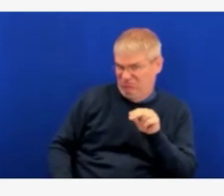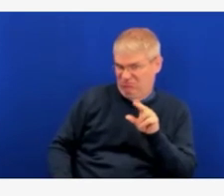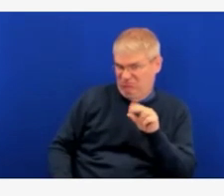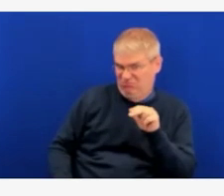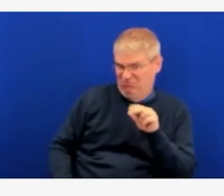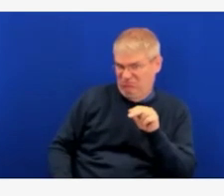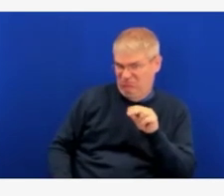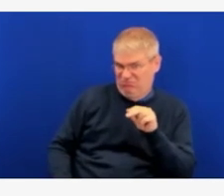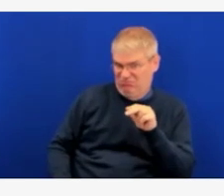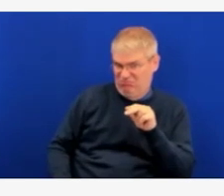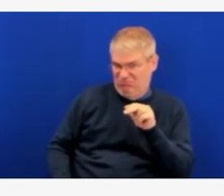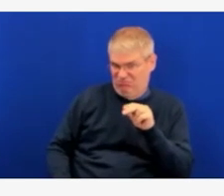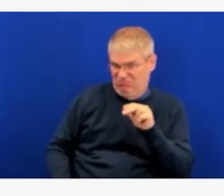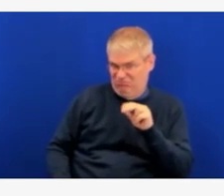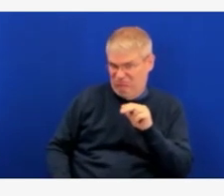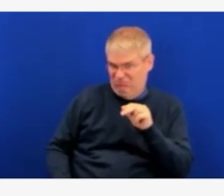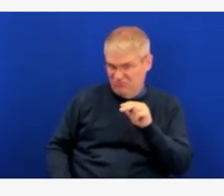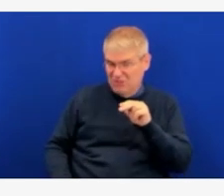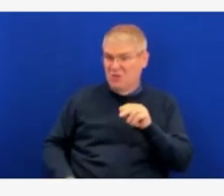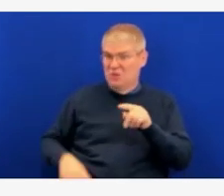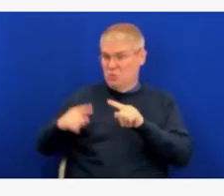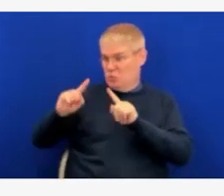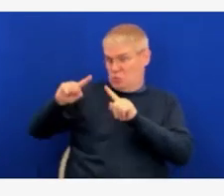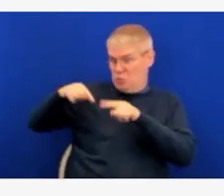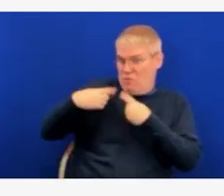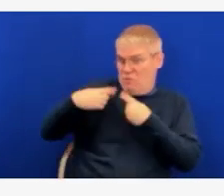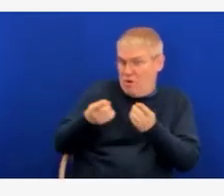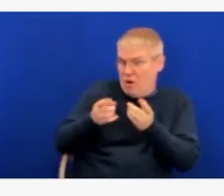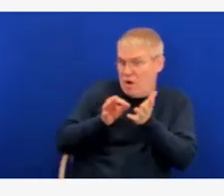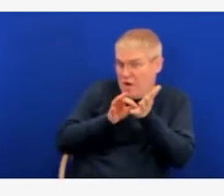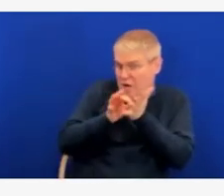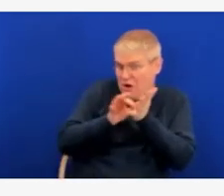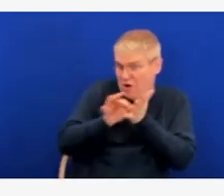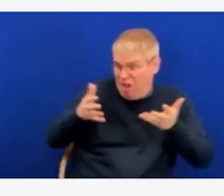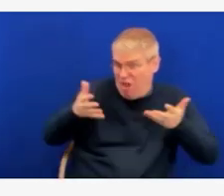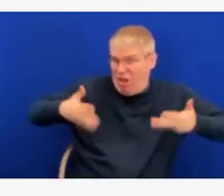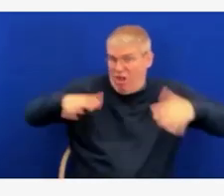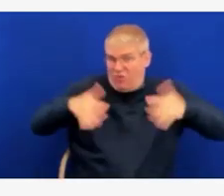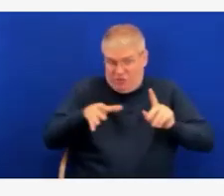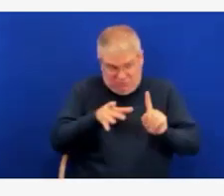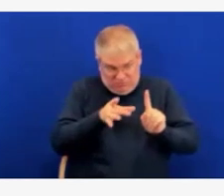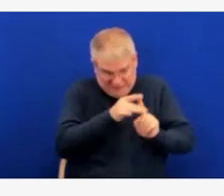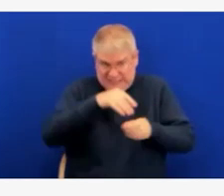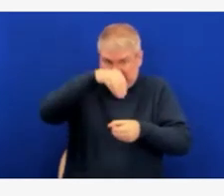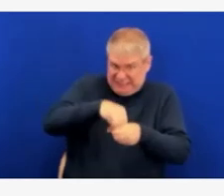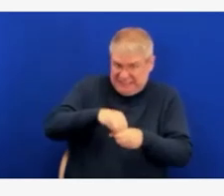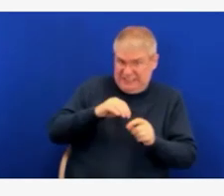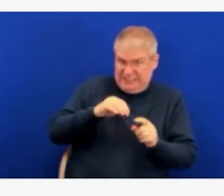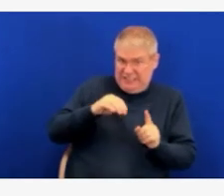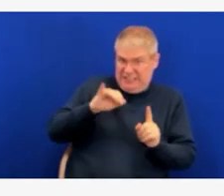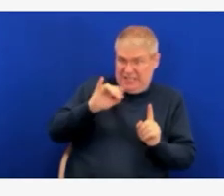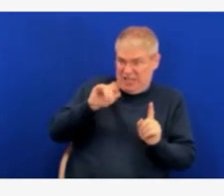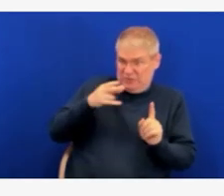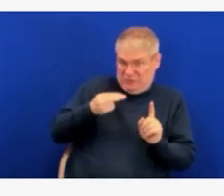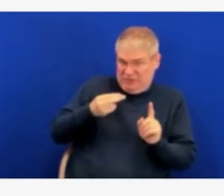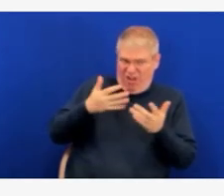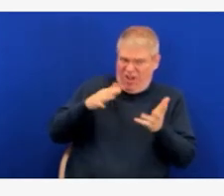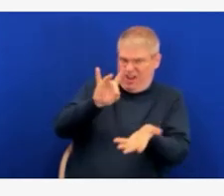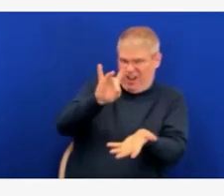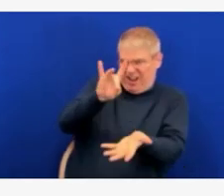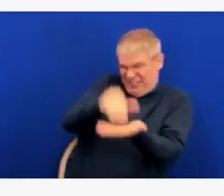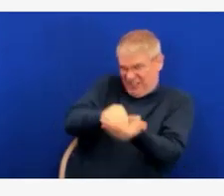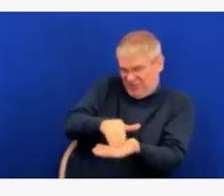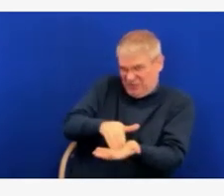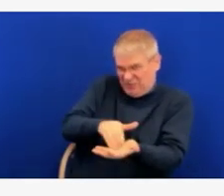during the pandemic. Additionally, more than 5,000 children have been diagnosed with MIS-19, which has been